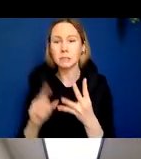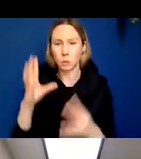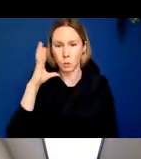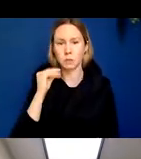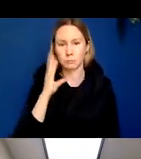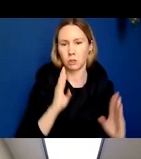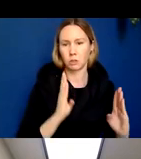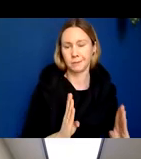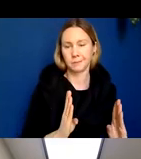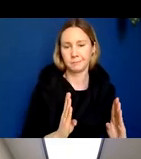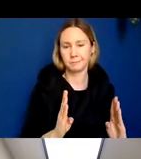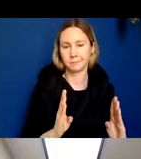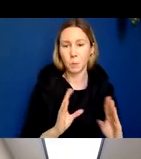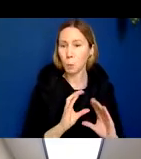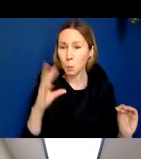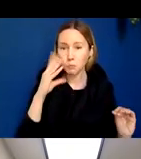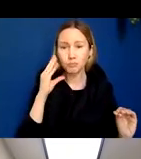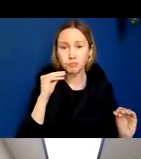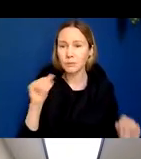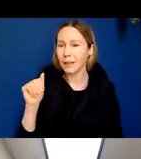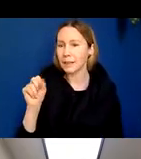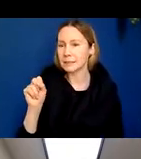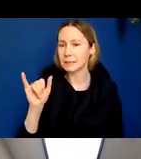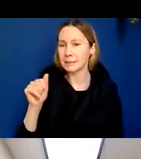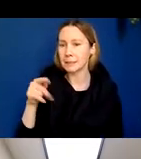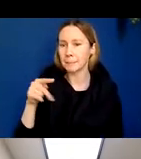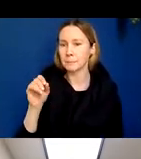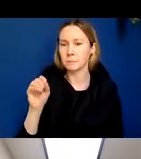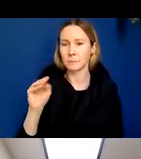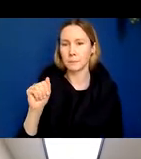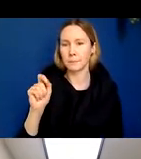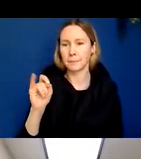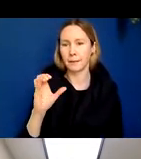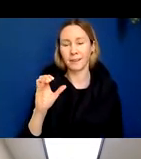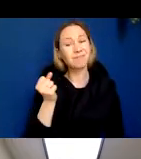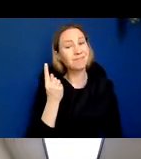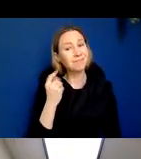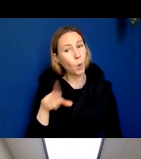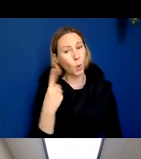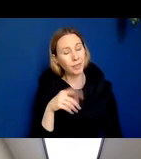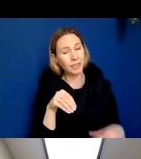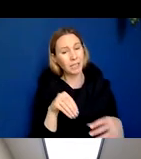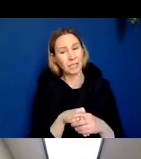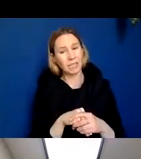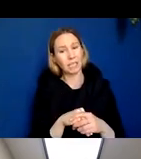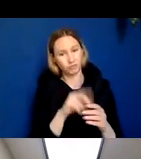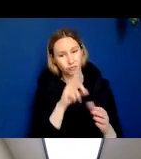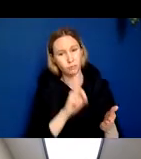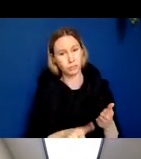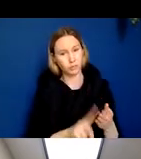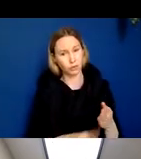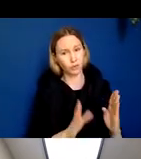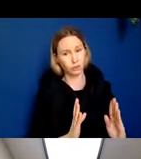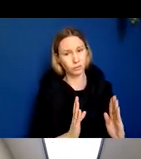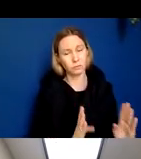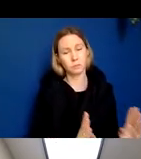phases where they are asymptomatic. And again, that only exists within the framework of research and then